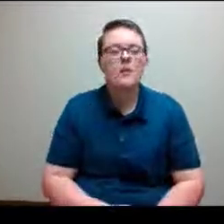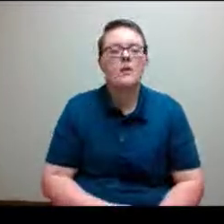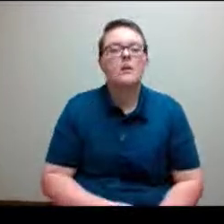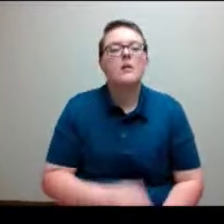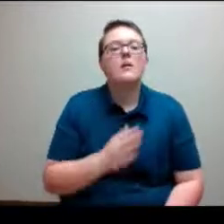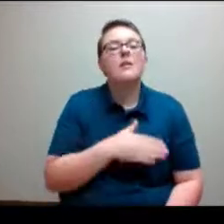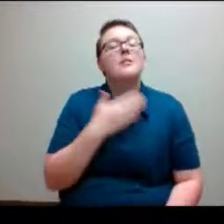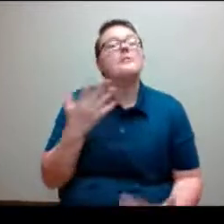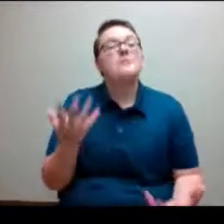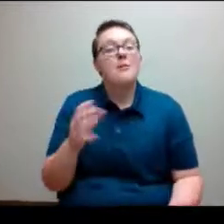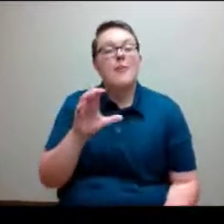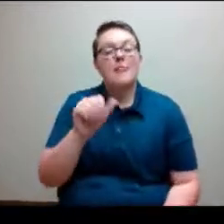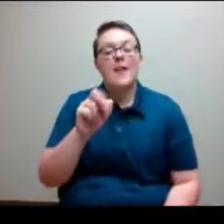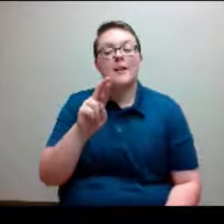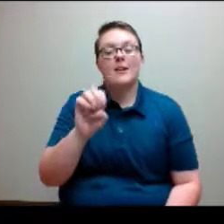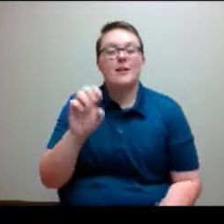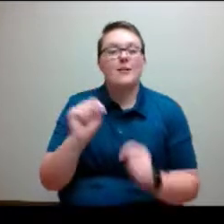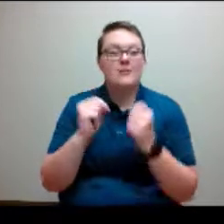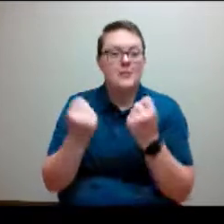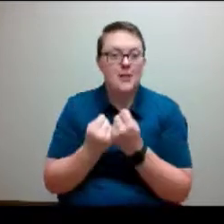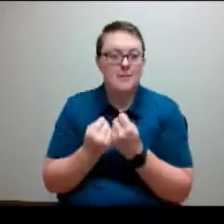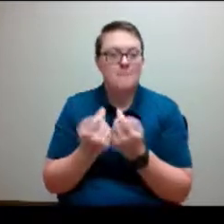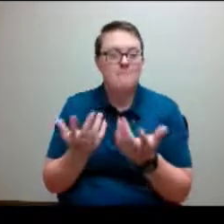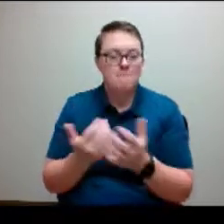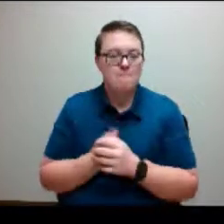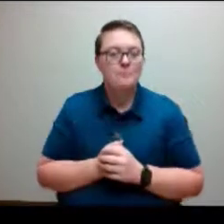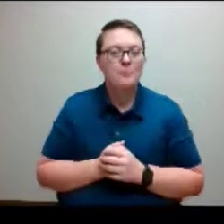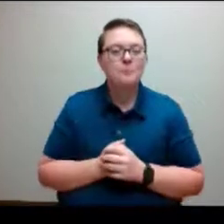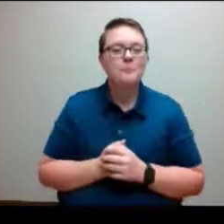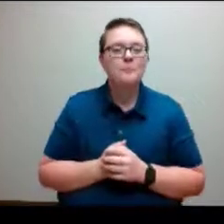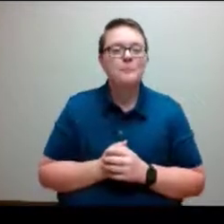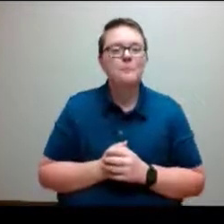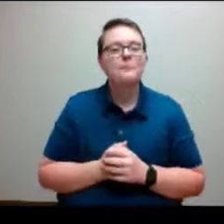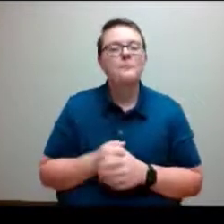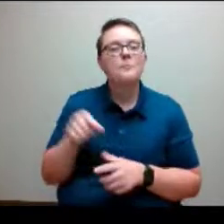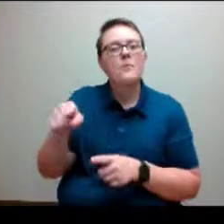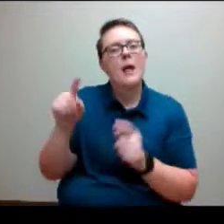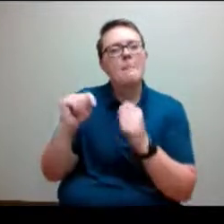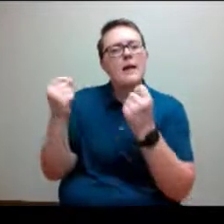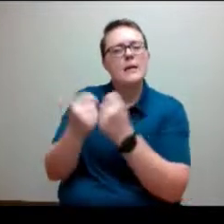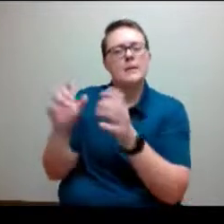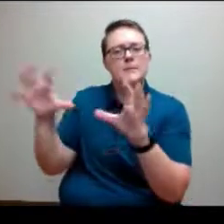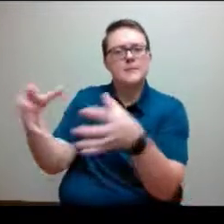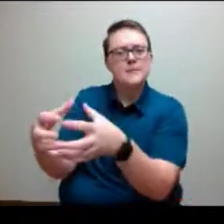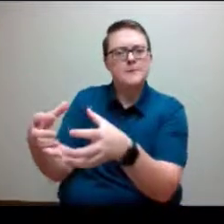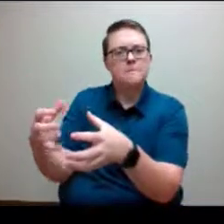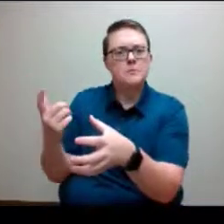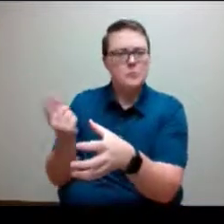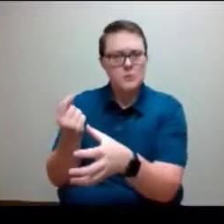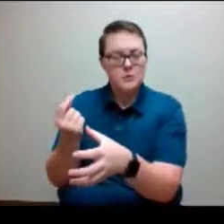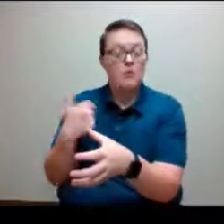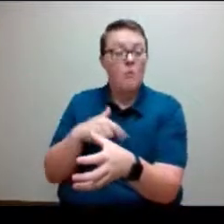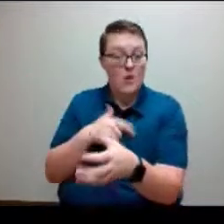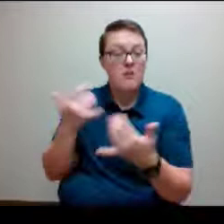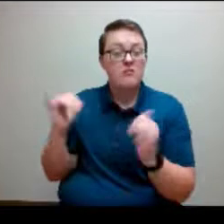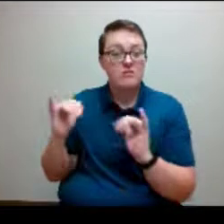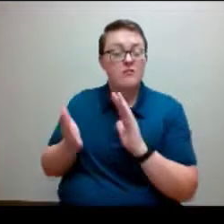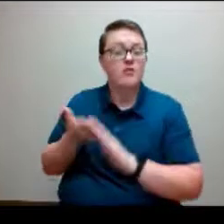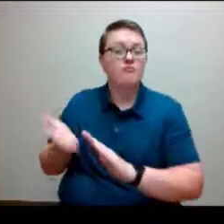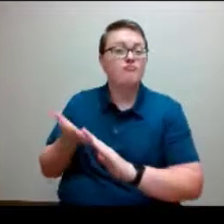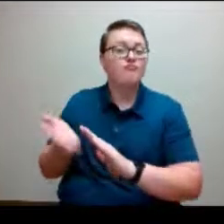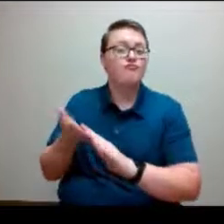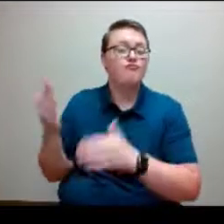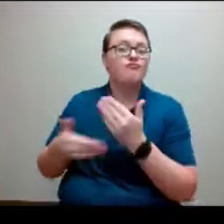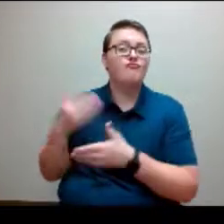Speaking of the care team, the care team, we are still up and running, functioning and moving. And